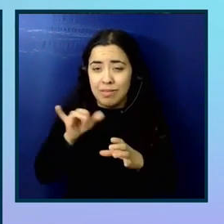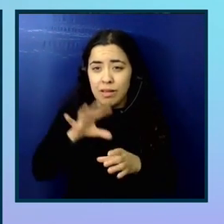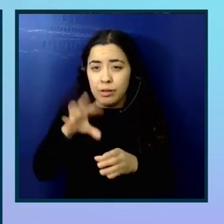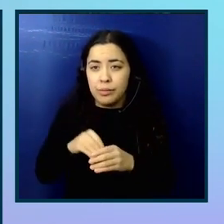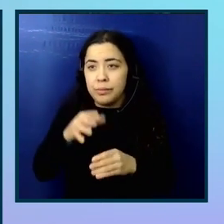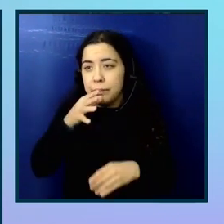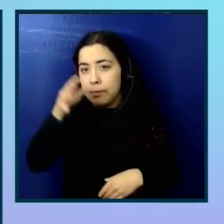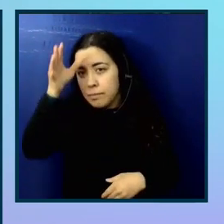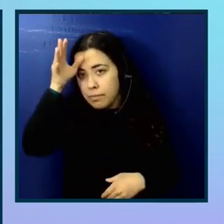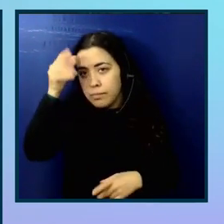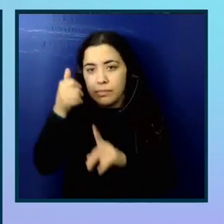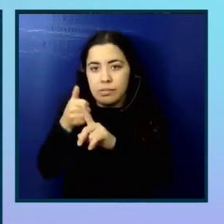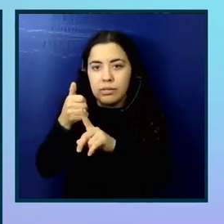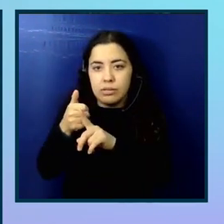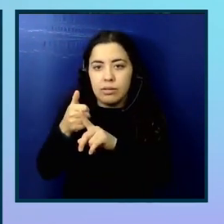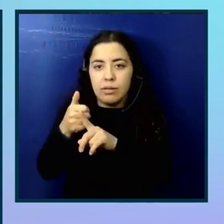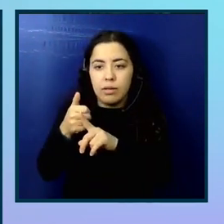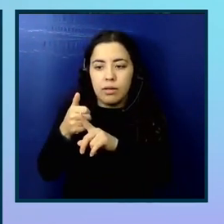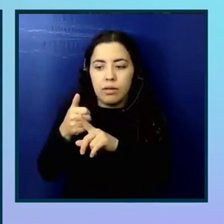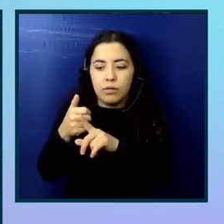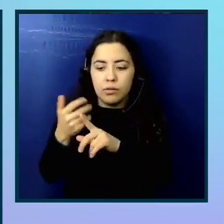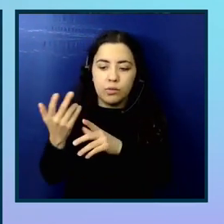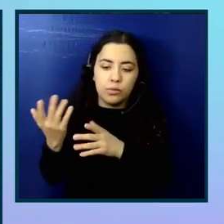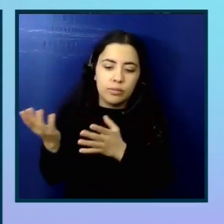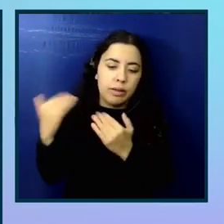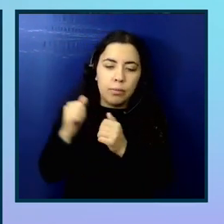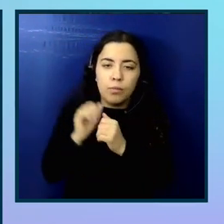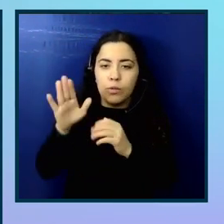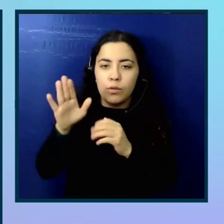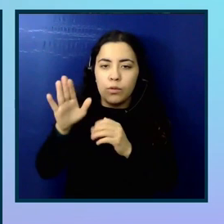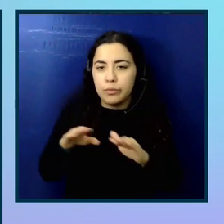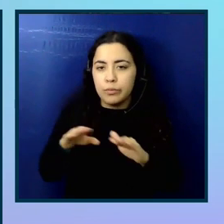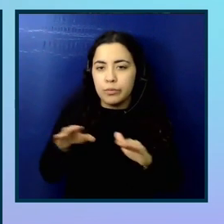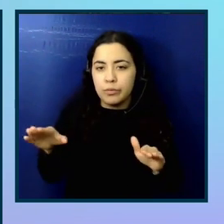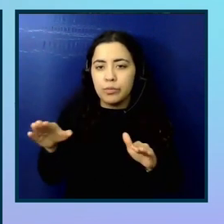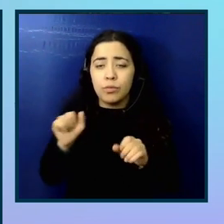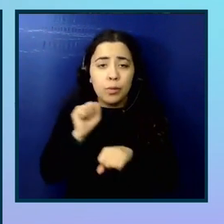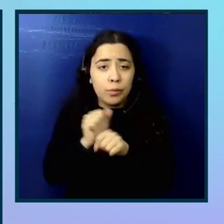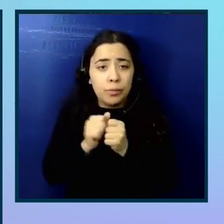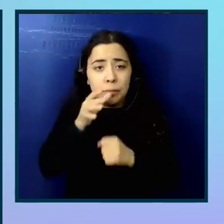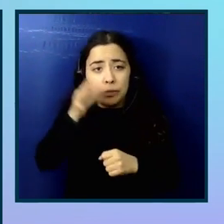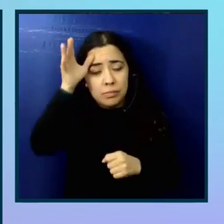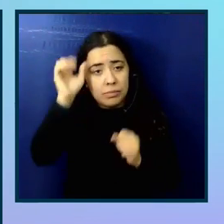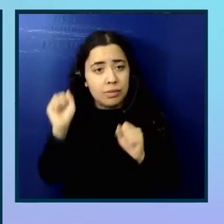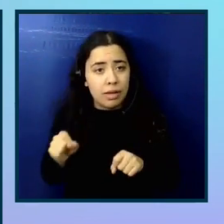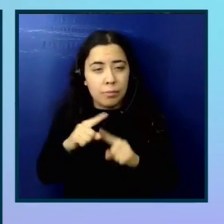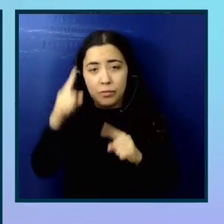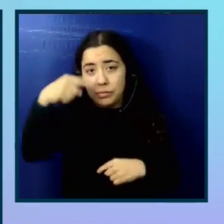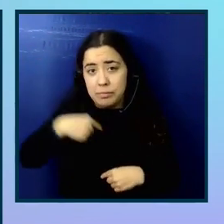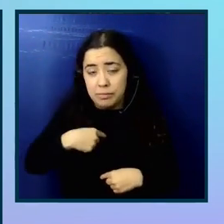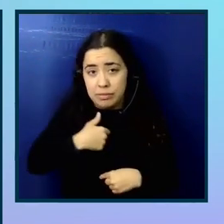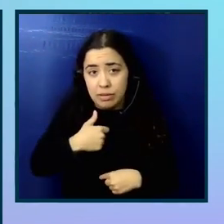parents who came in with their children and, and yeah, you can work with parents in that way. But for me, it was more in